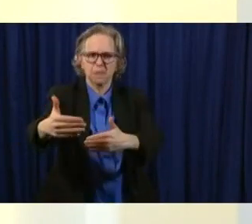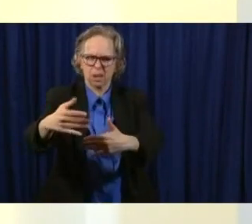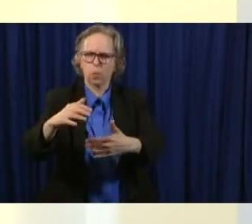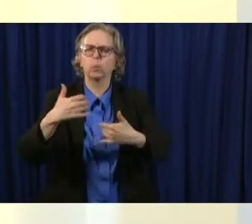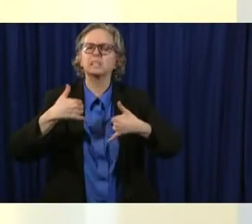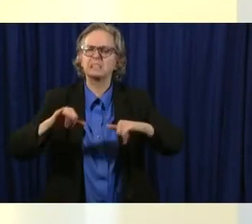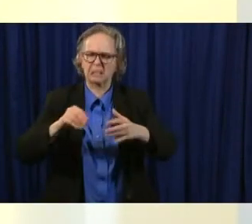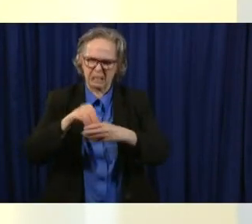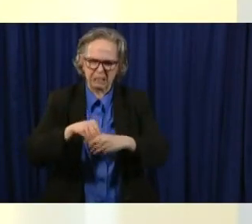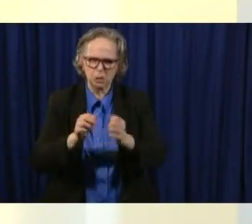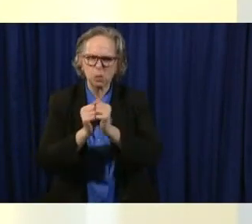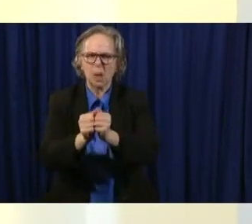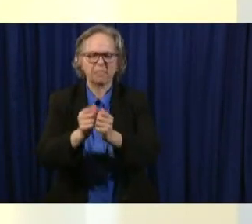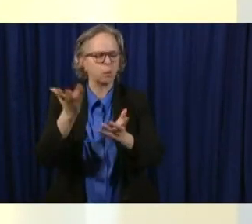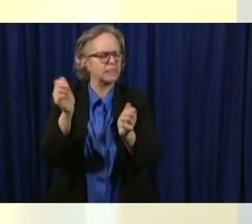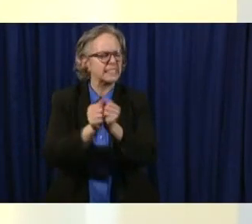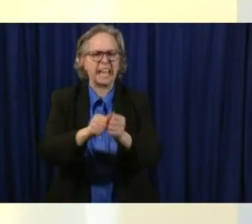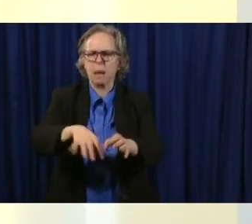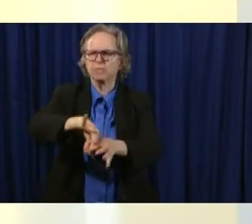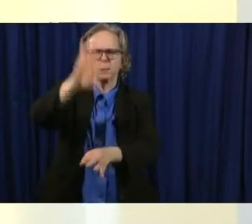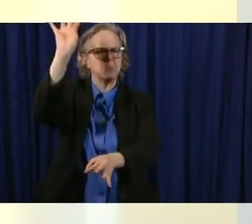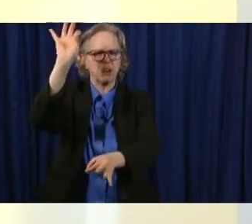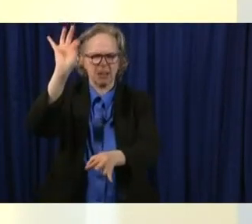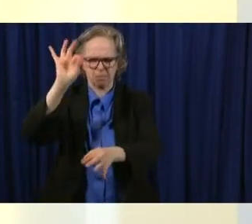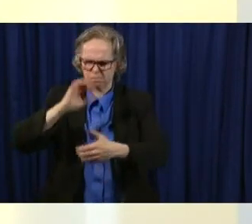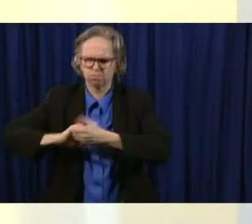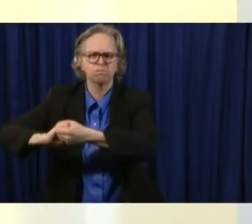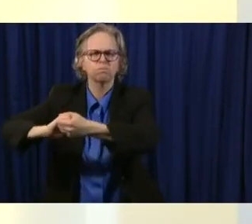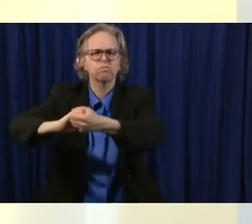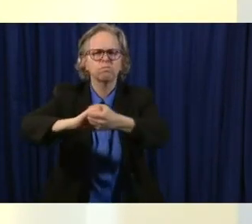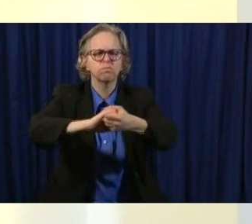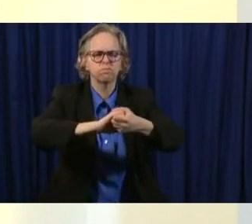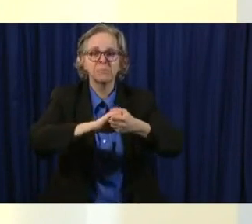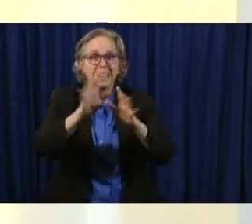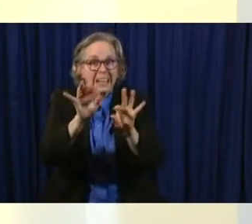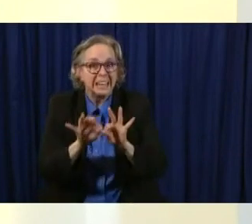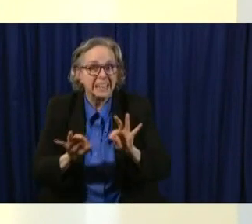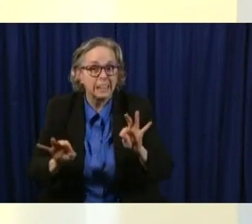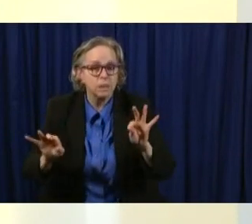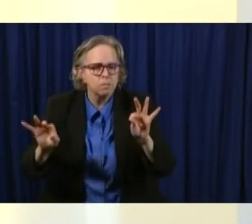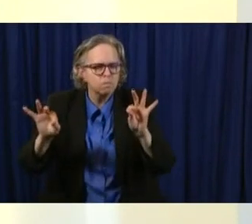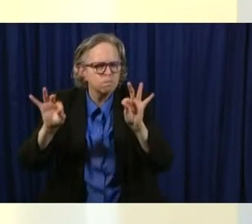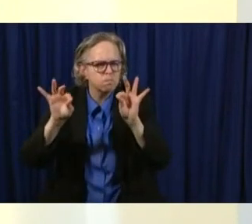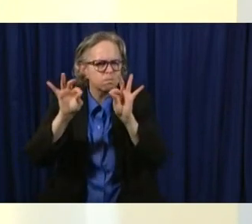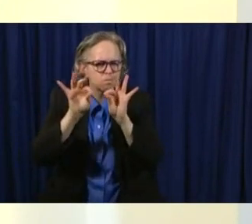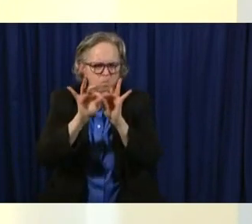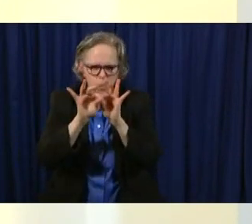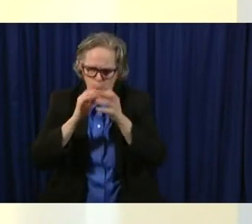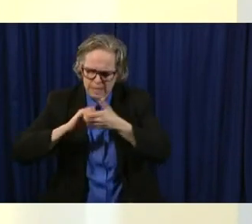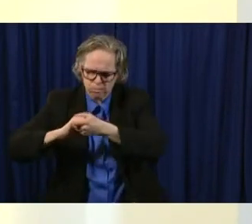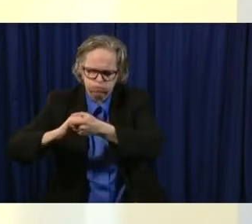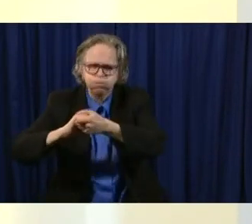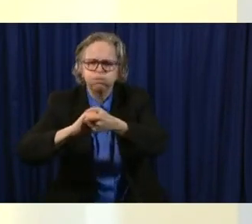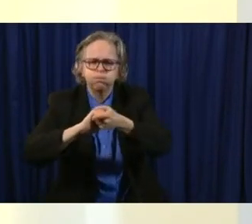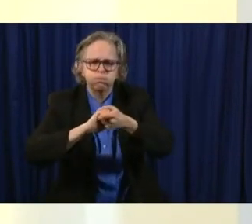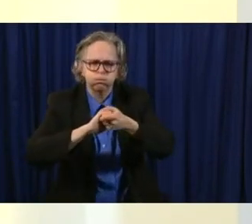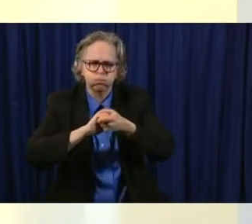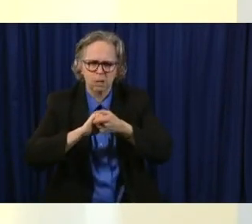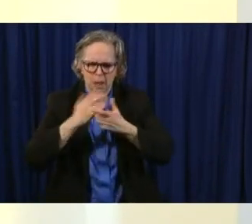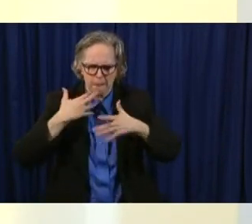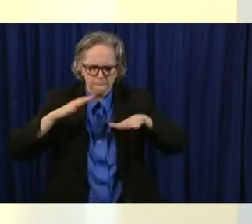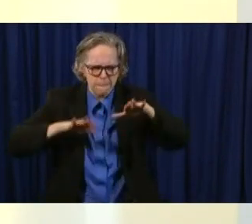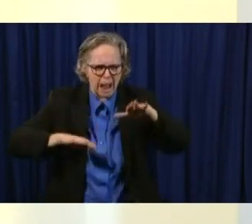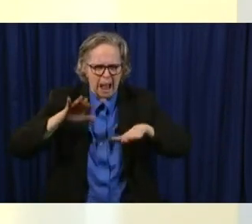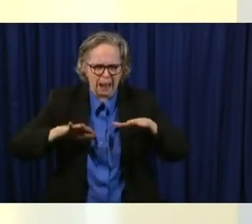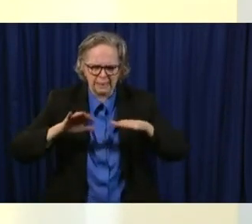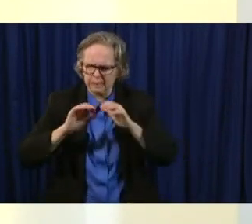It's essential that we do this all together. And we will balance all of this together. And most